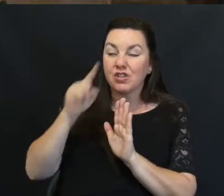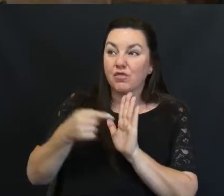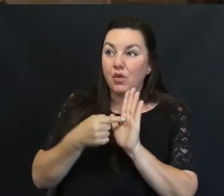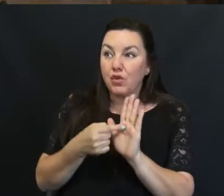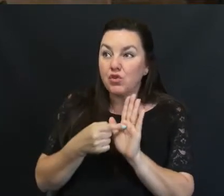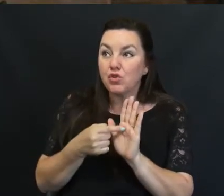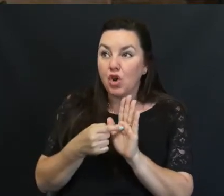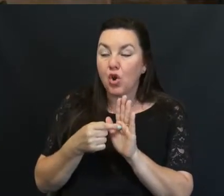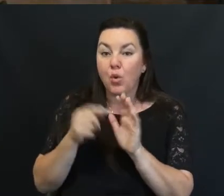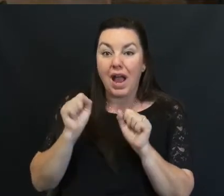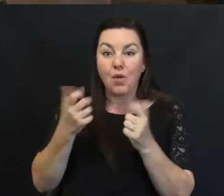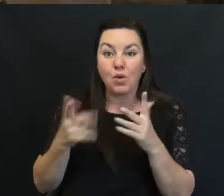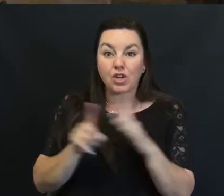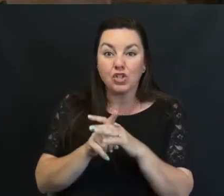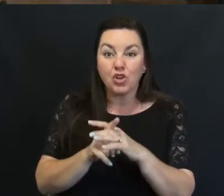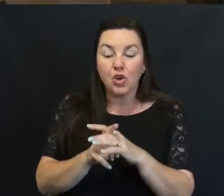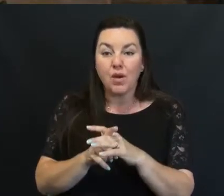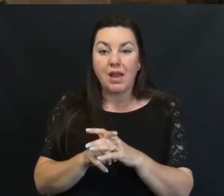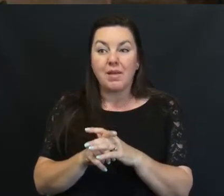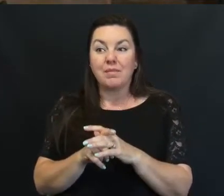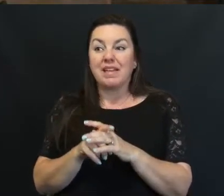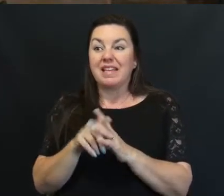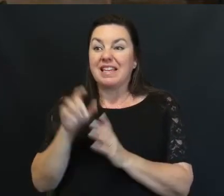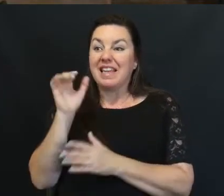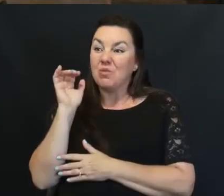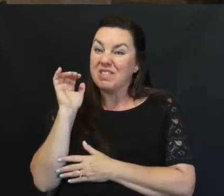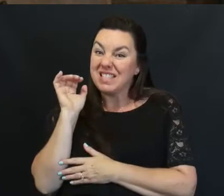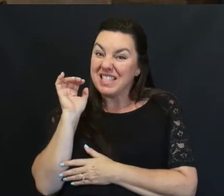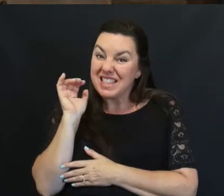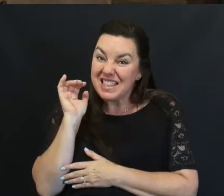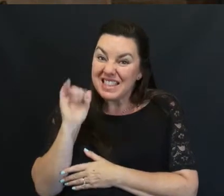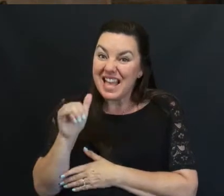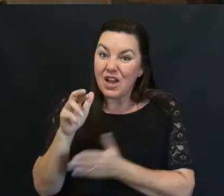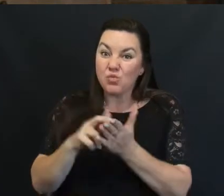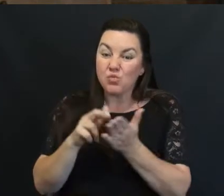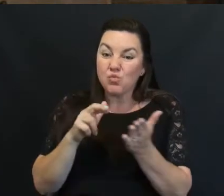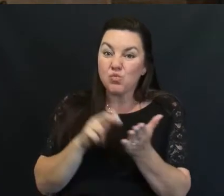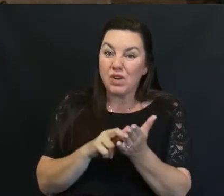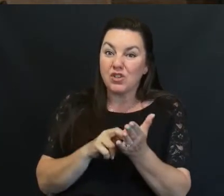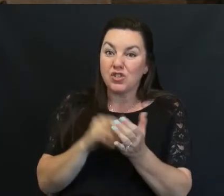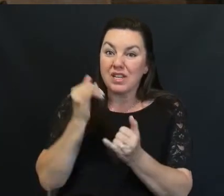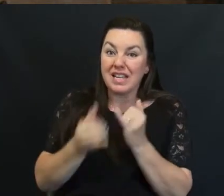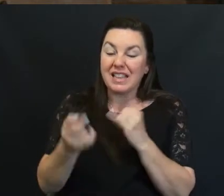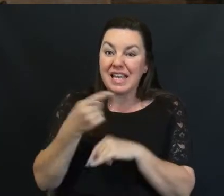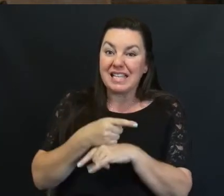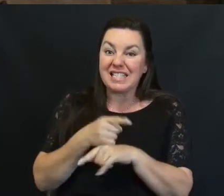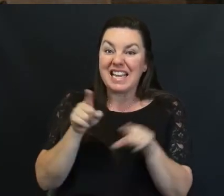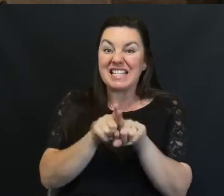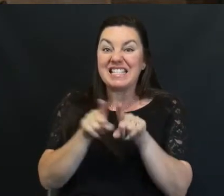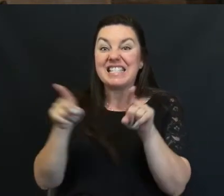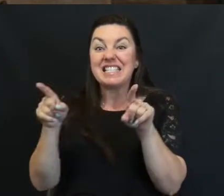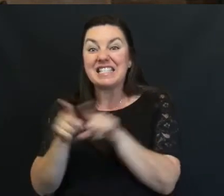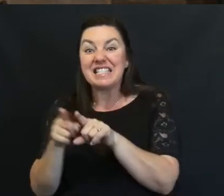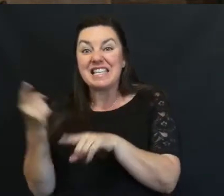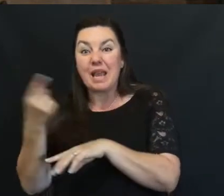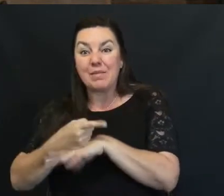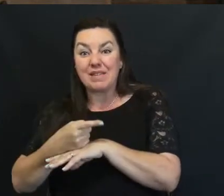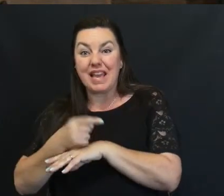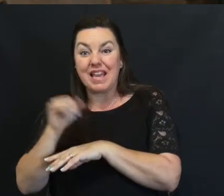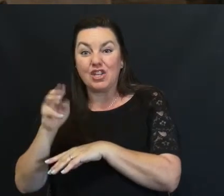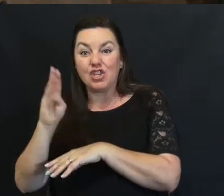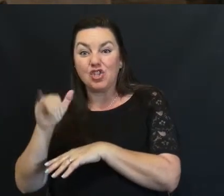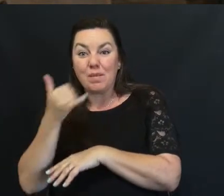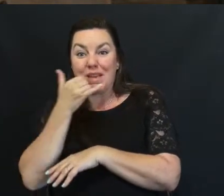So that he could go And it just so happened That registration Last day Was that same day That Jimmy called him